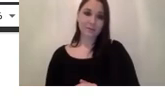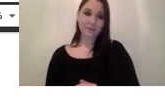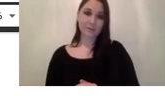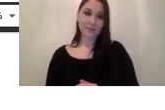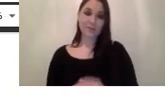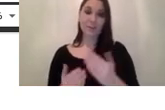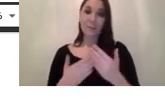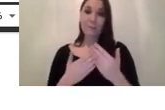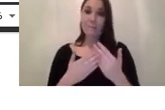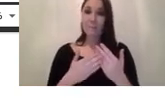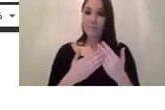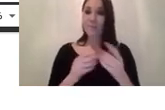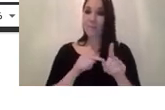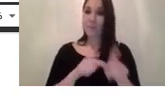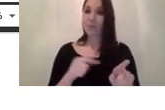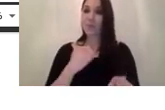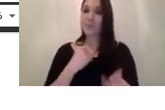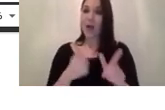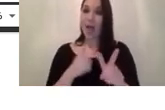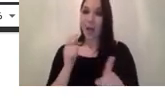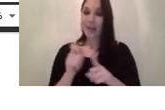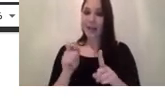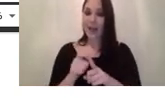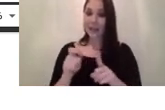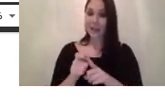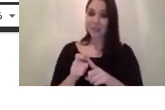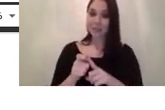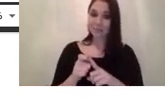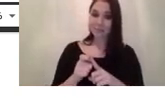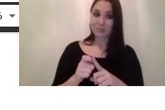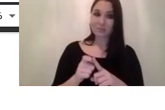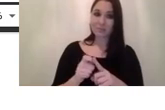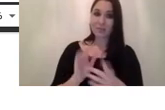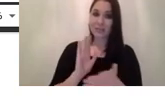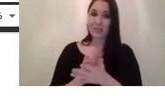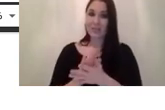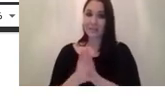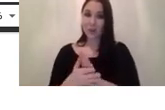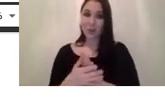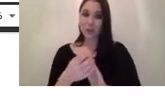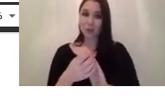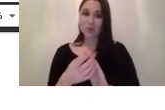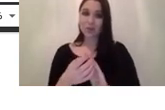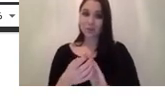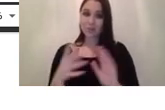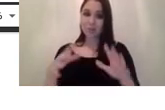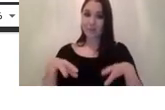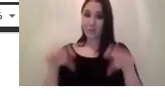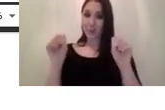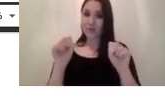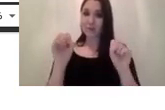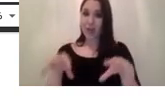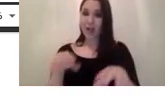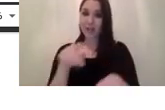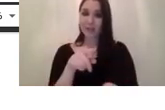of my of the applications i have been working with diffuse light is actually the way to go um of